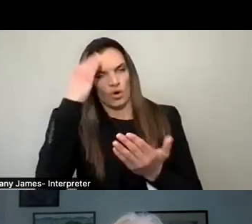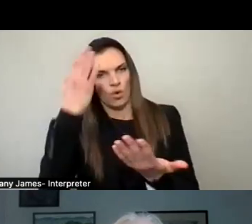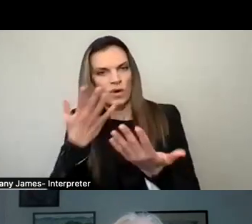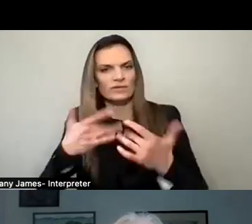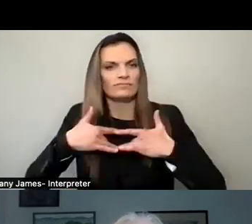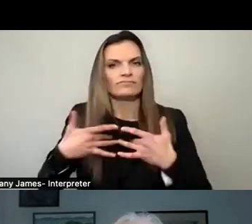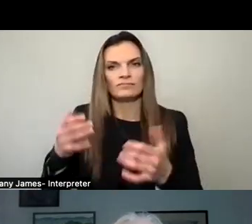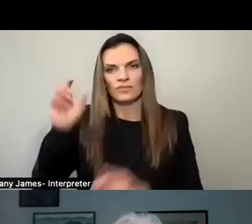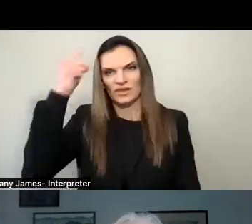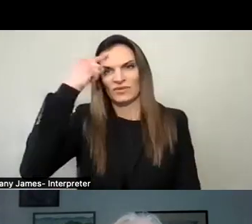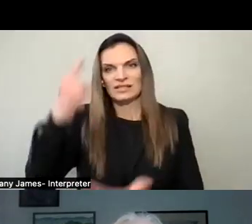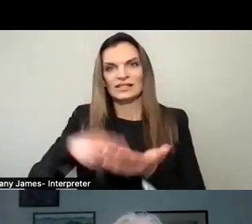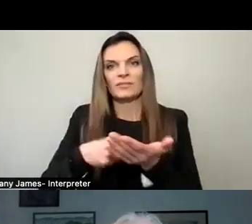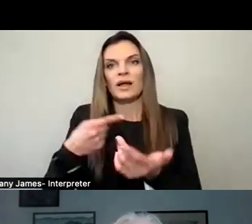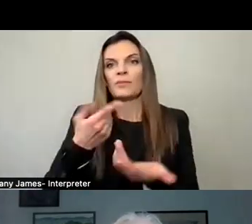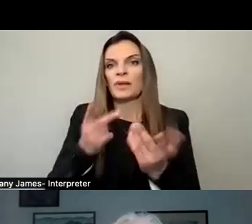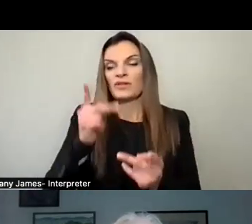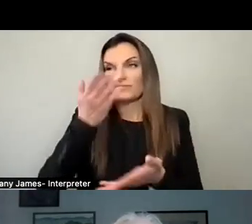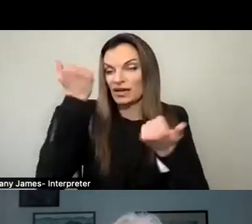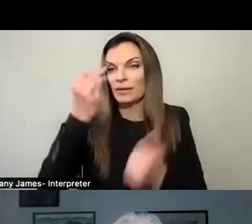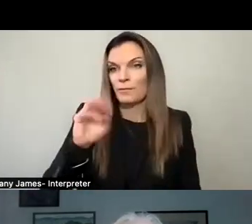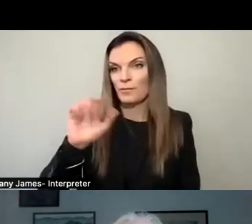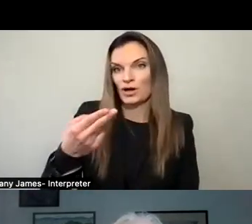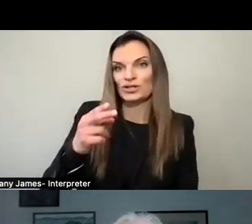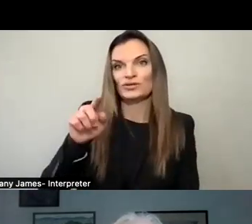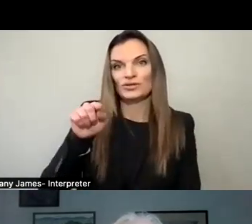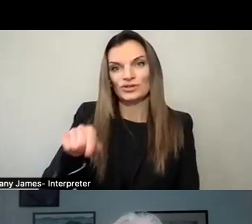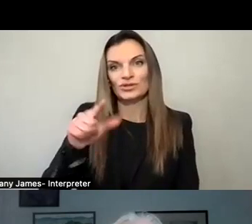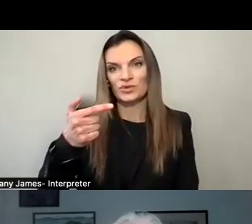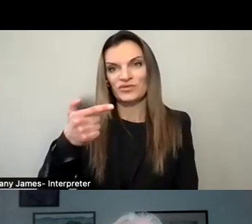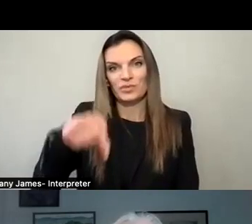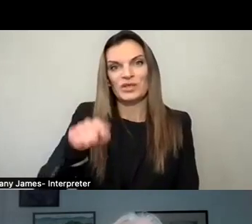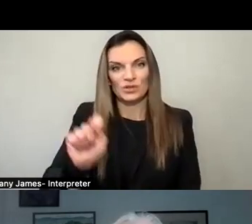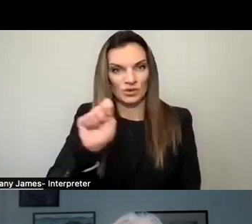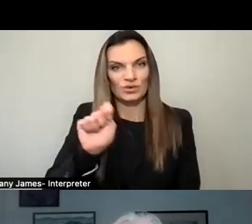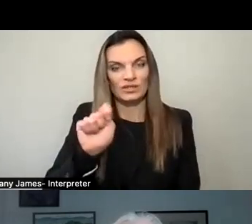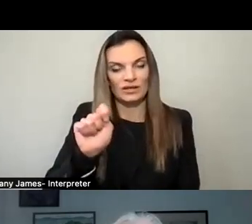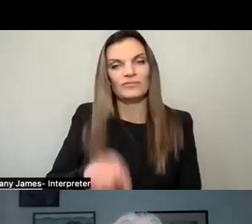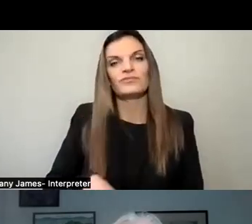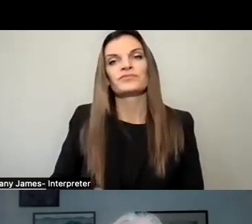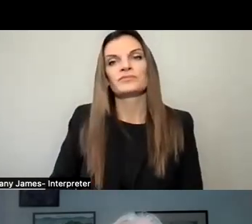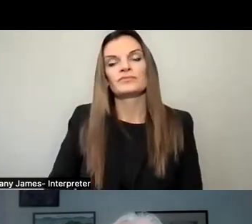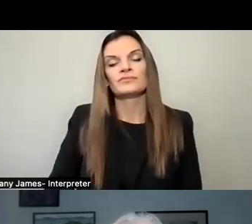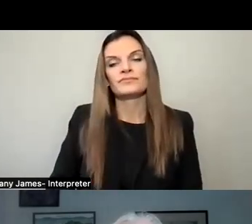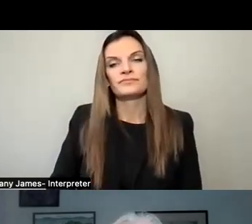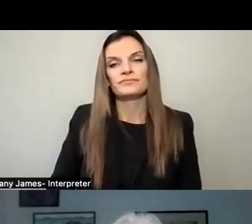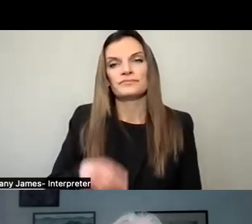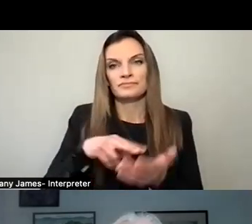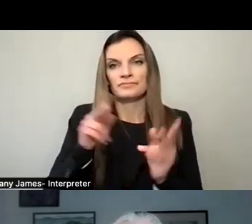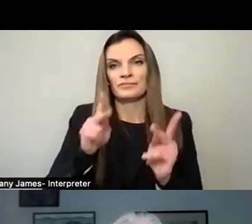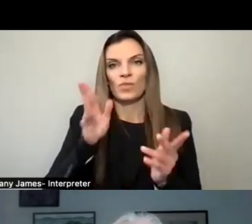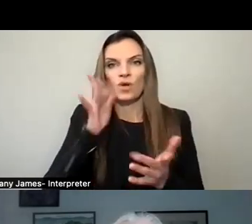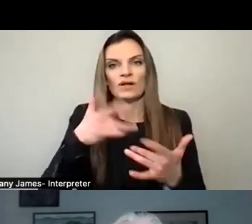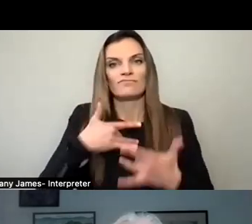that our elections are on March 21st, this upcoming Tuesday, don't forget. And it makes it very difficult for people to remember